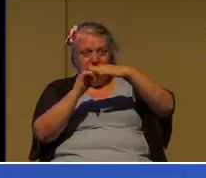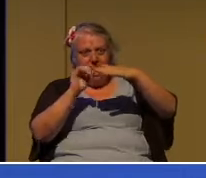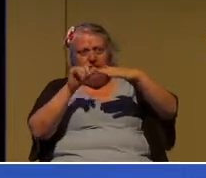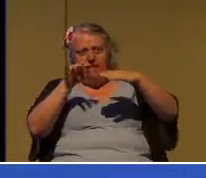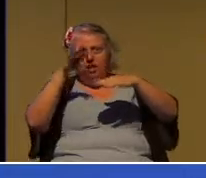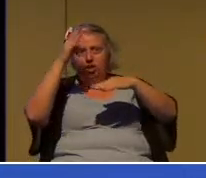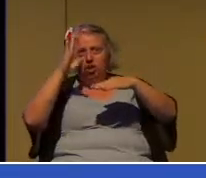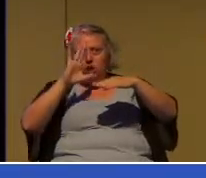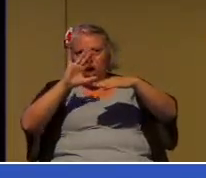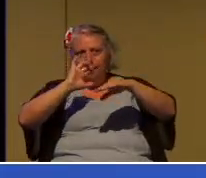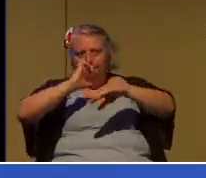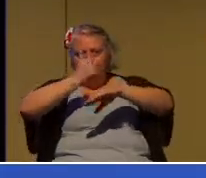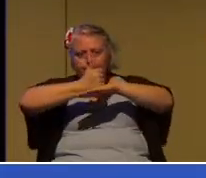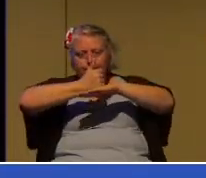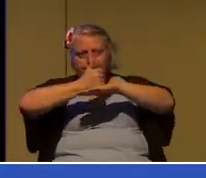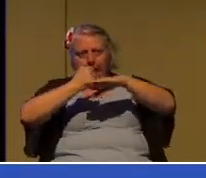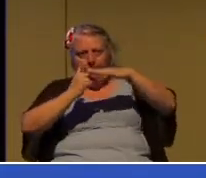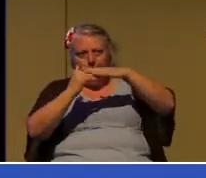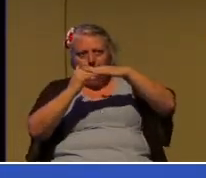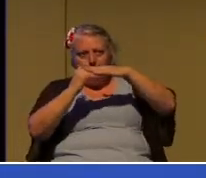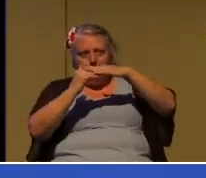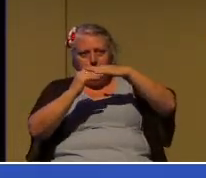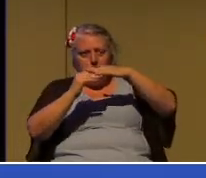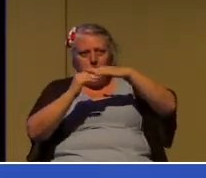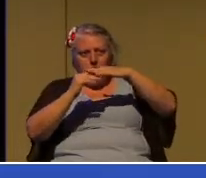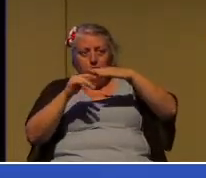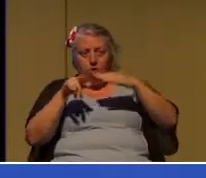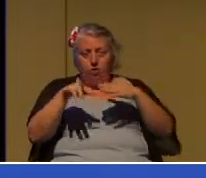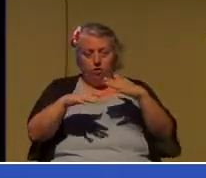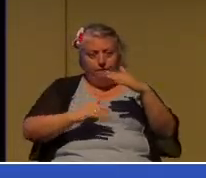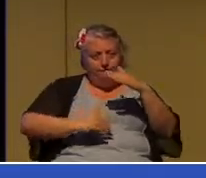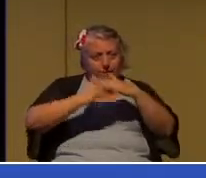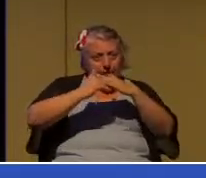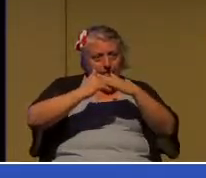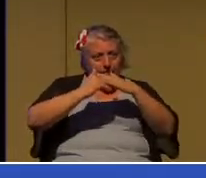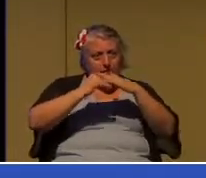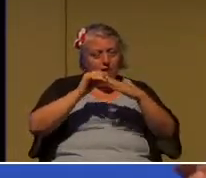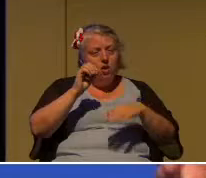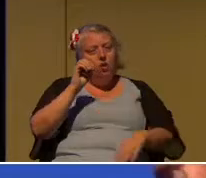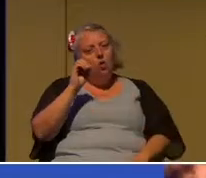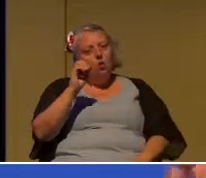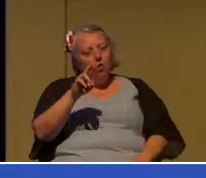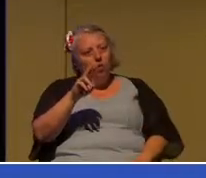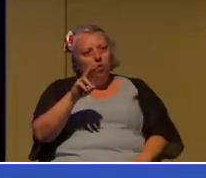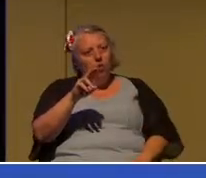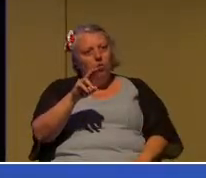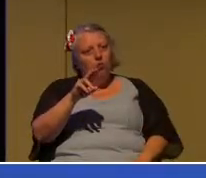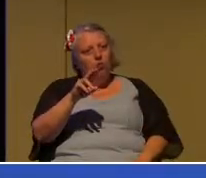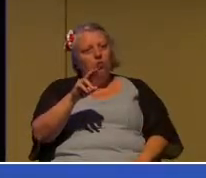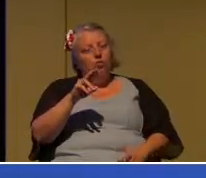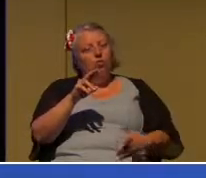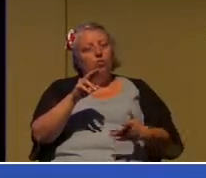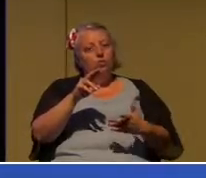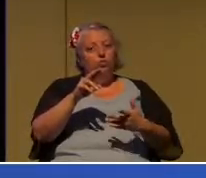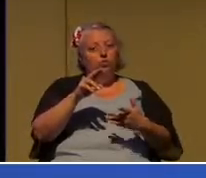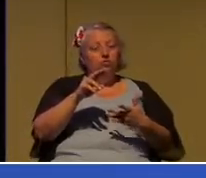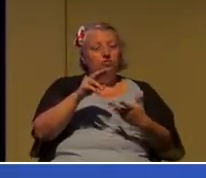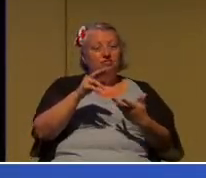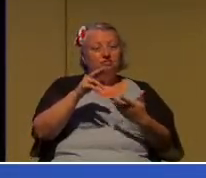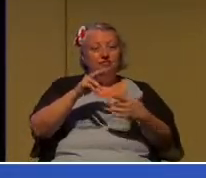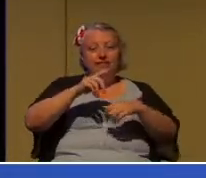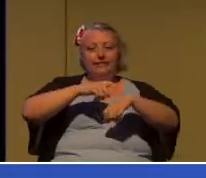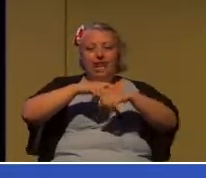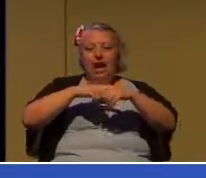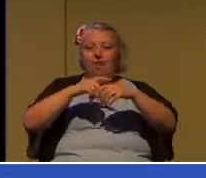-imposed ceiling? Have you filled your space? And is it time for you to find other space where you can